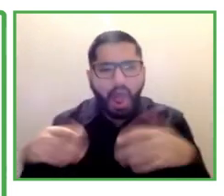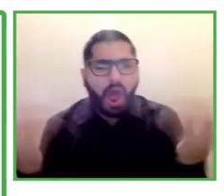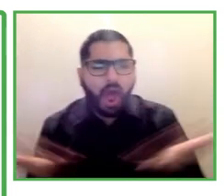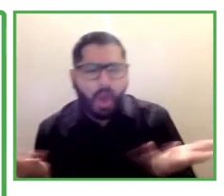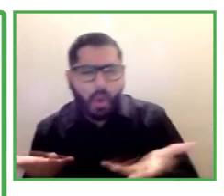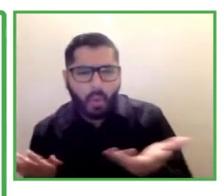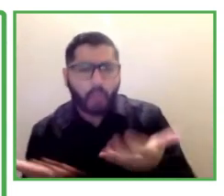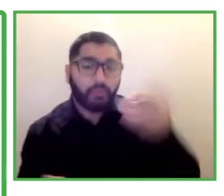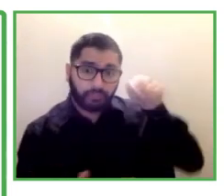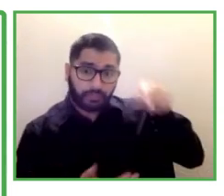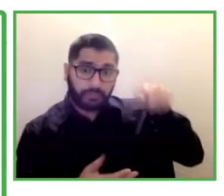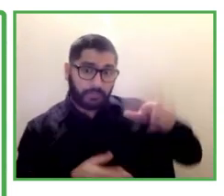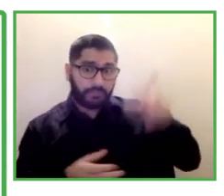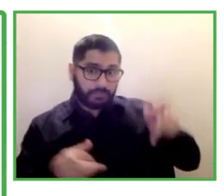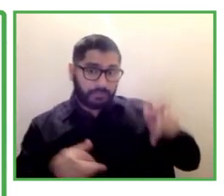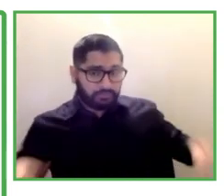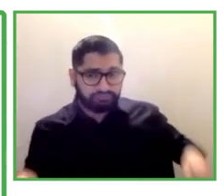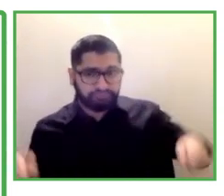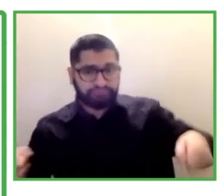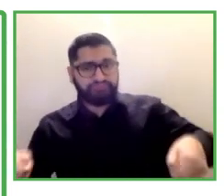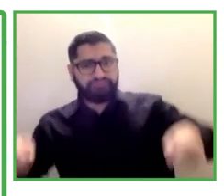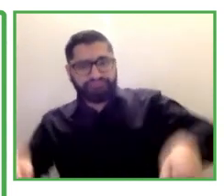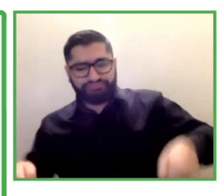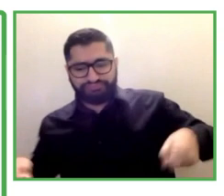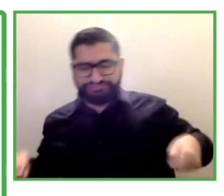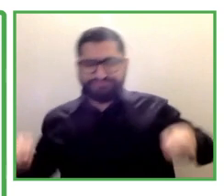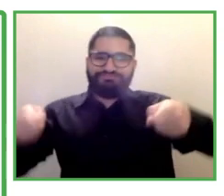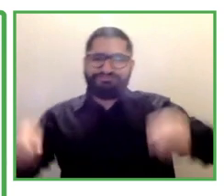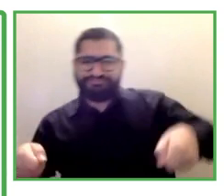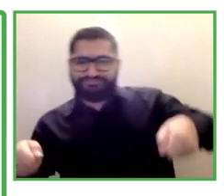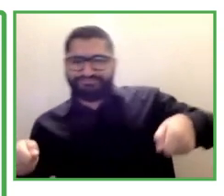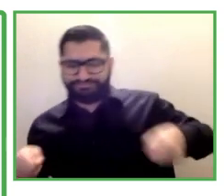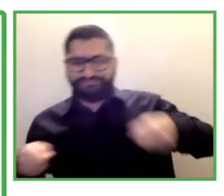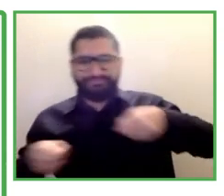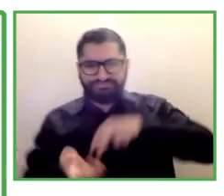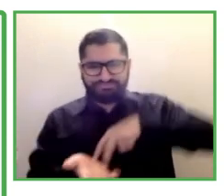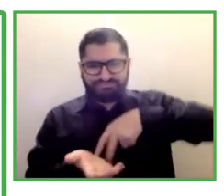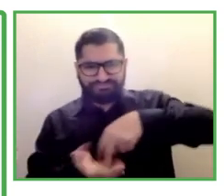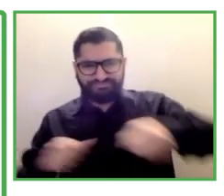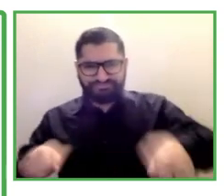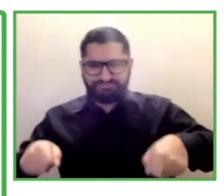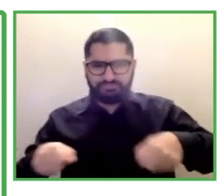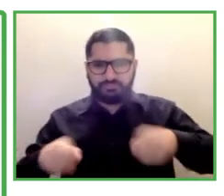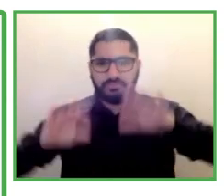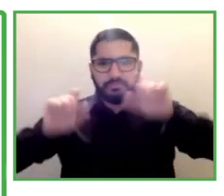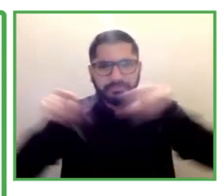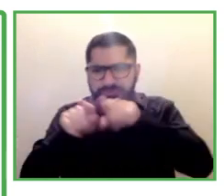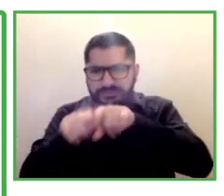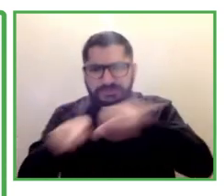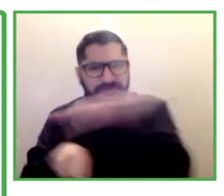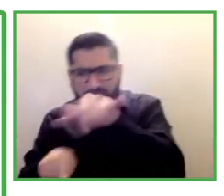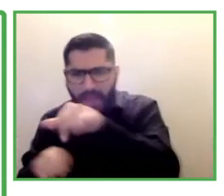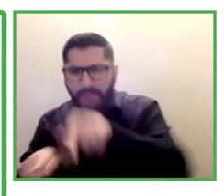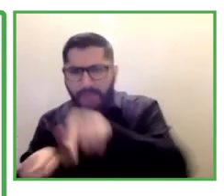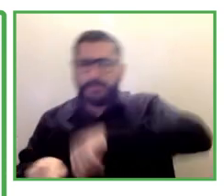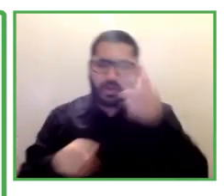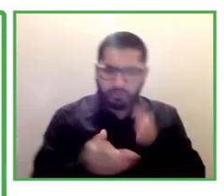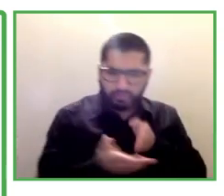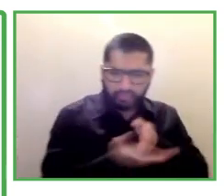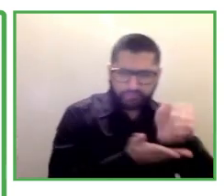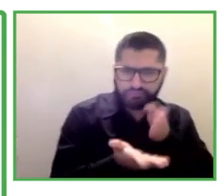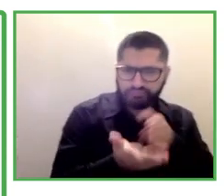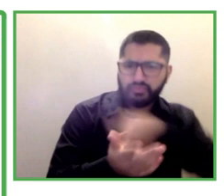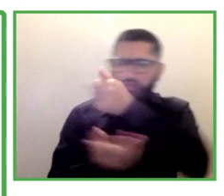those textiles? All of a sudden, something that is a great accessibility asset for a blind person can be an obstacle for one with